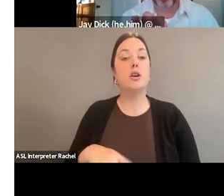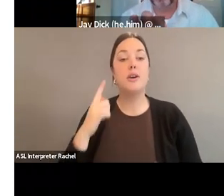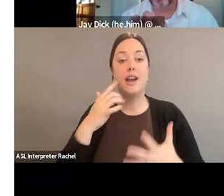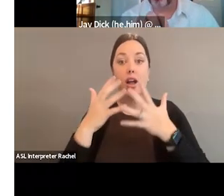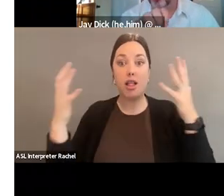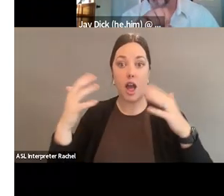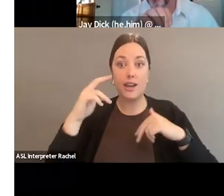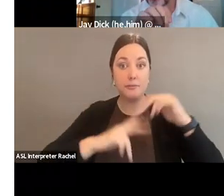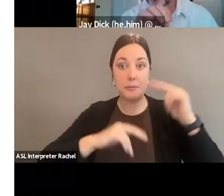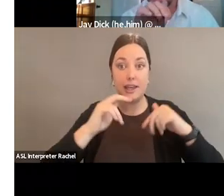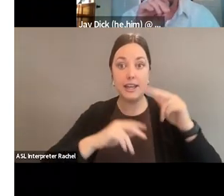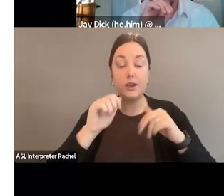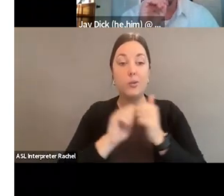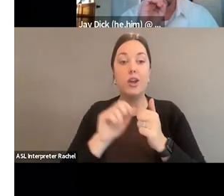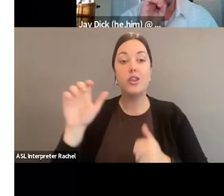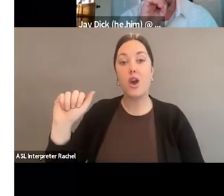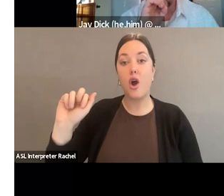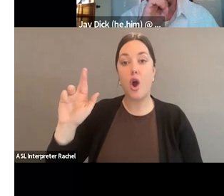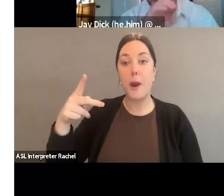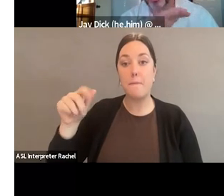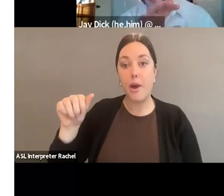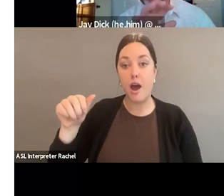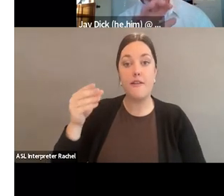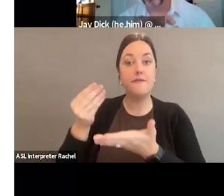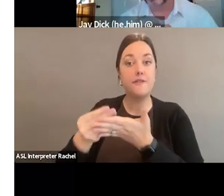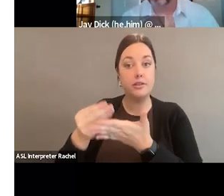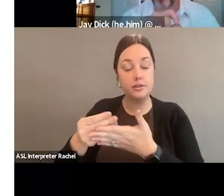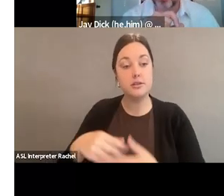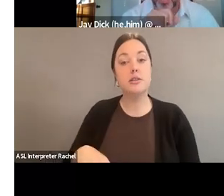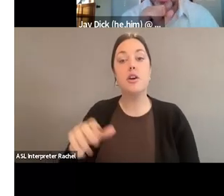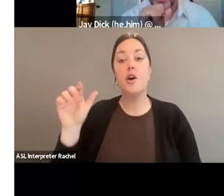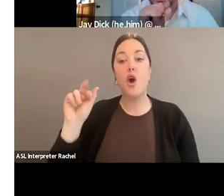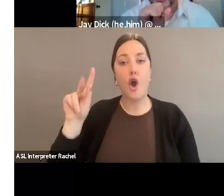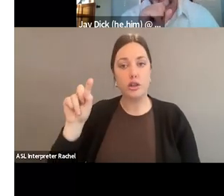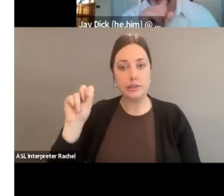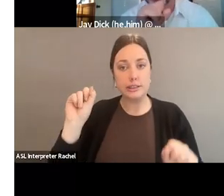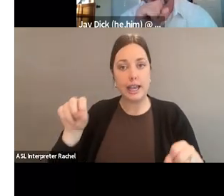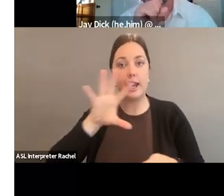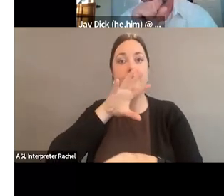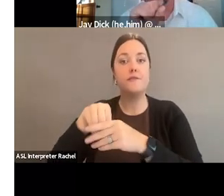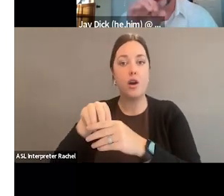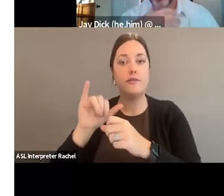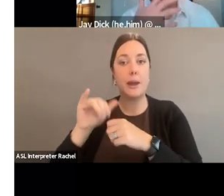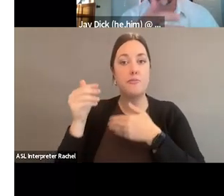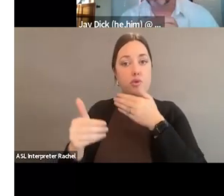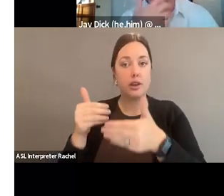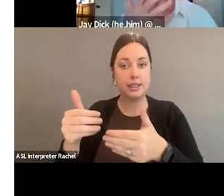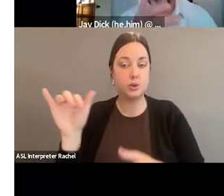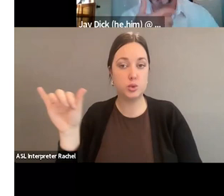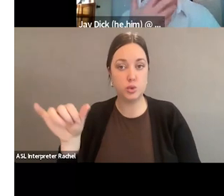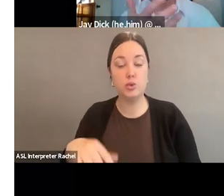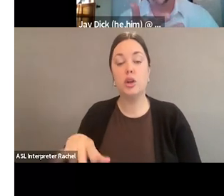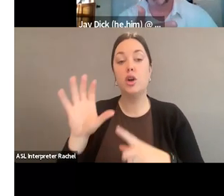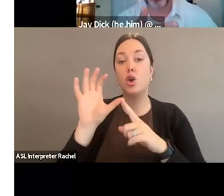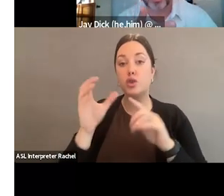building going on with the ARPA funds. There's a lot of ways that the arts can be part of that process there, too, with cultural